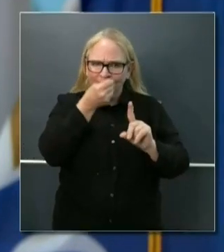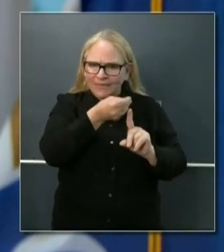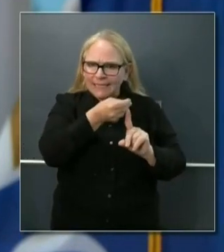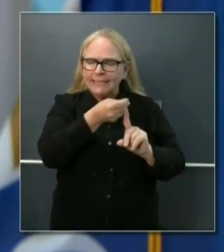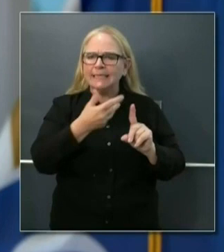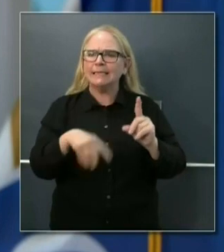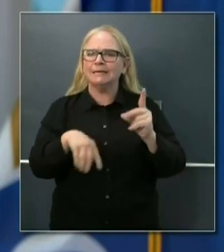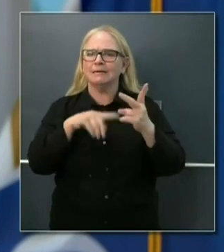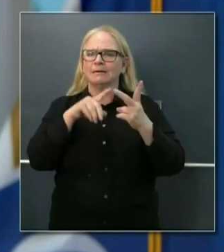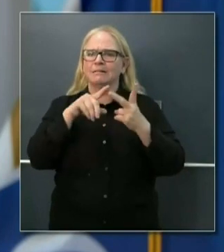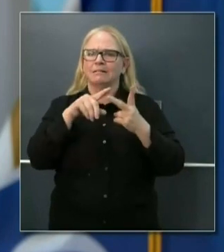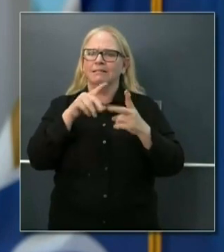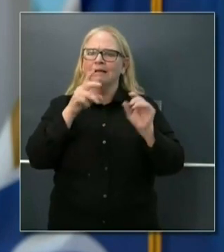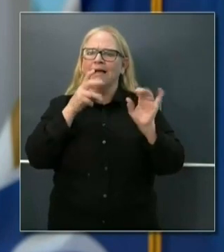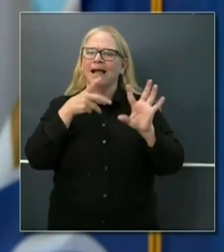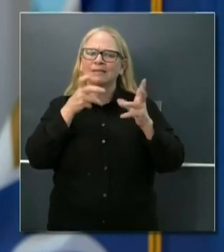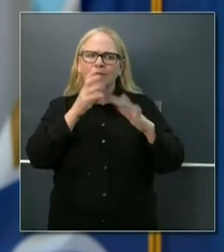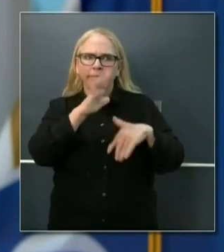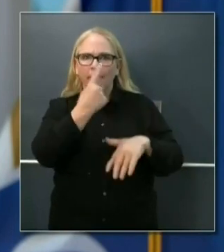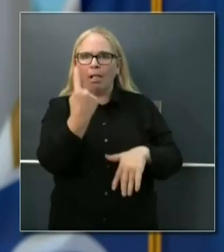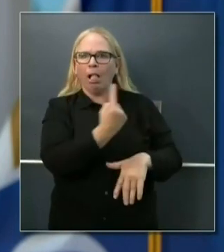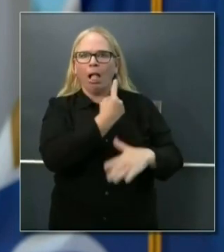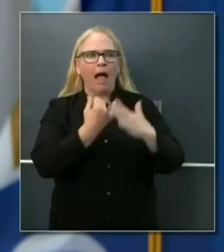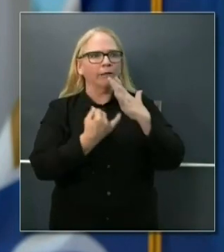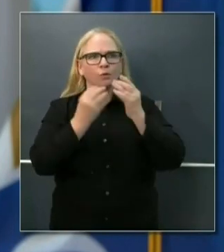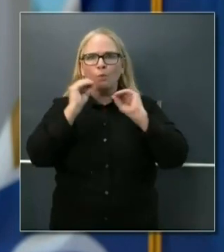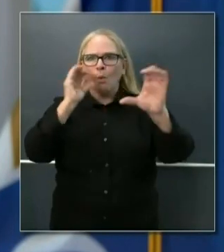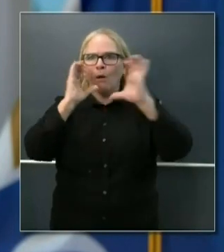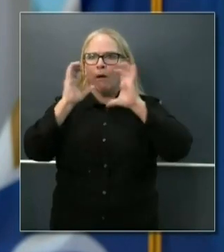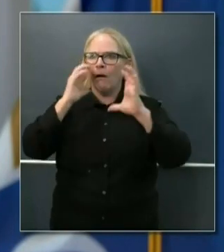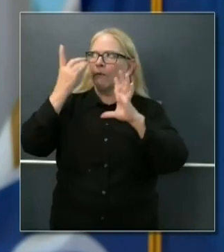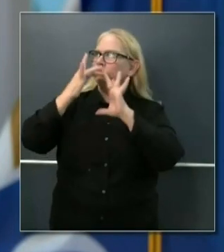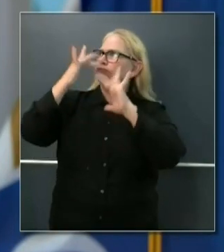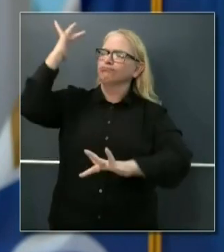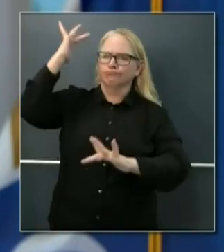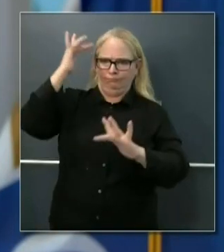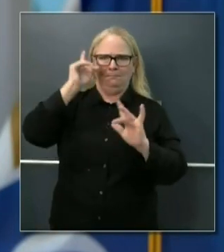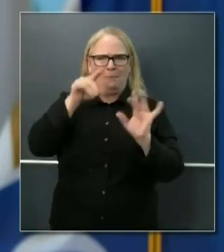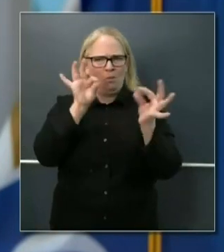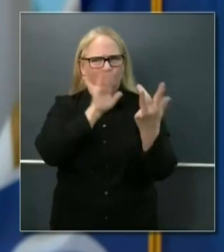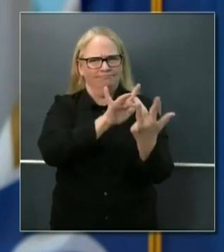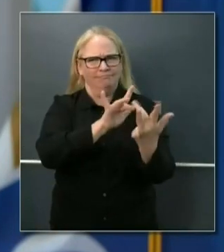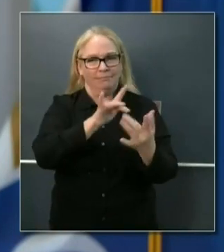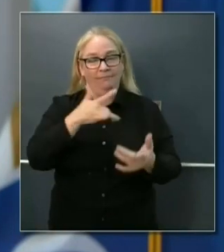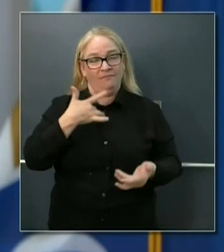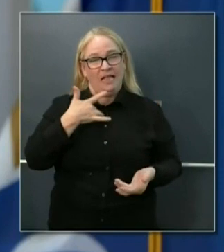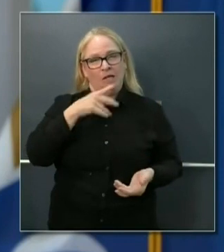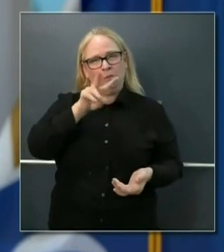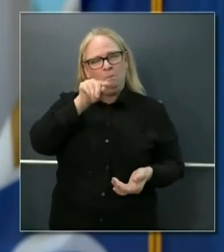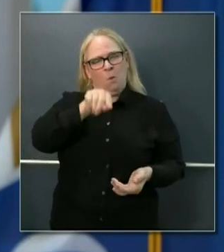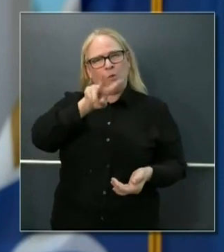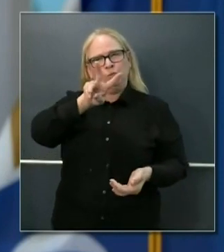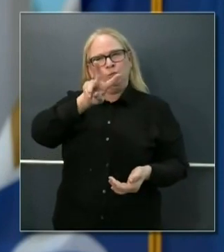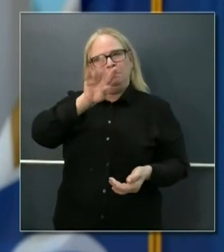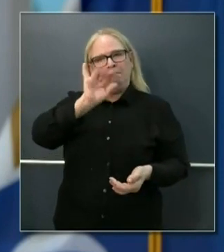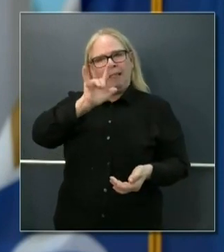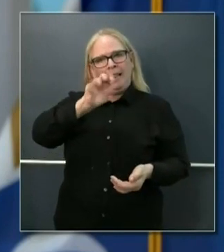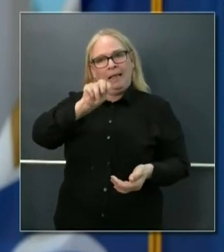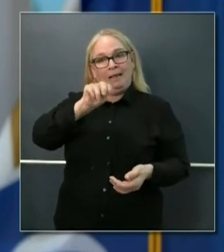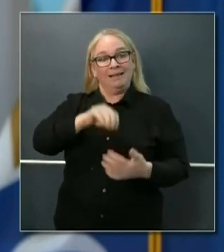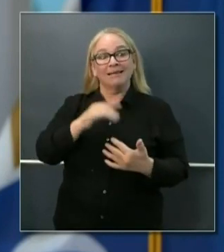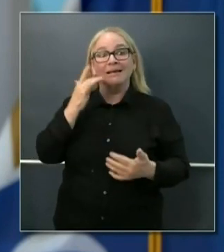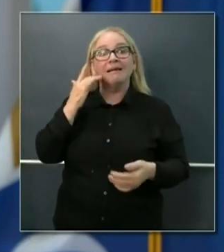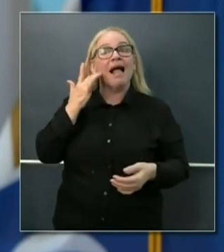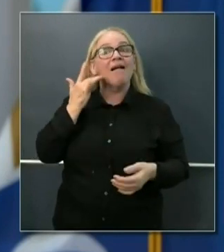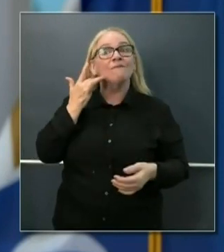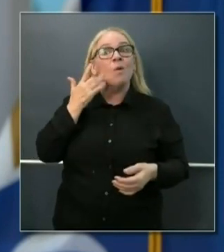the issue of isolation. We estimate that some 1.2 million of our seniors in the state of California live